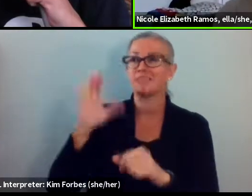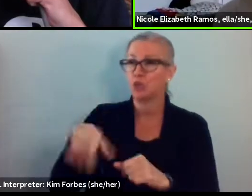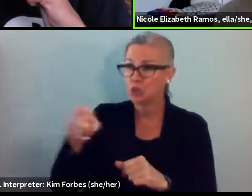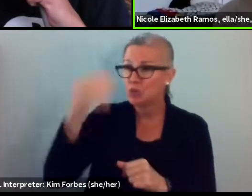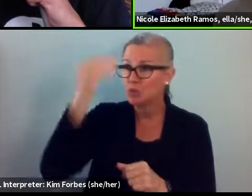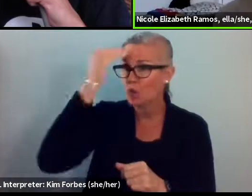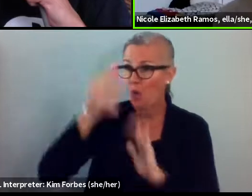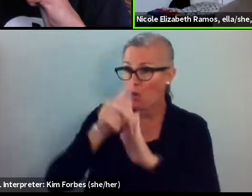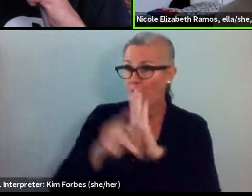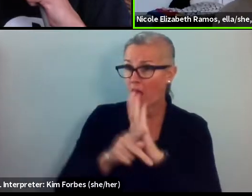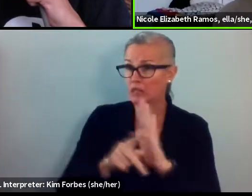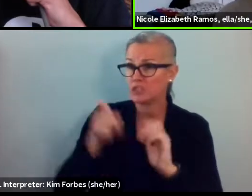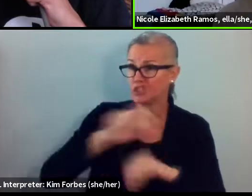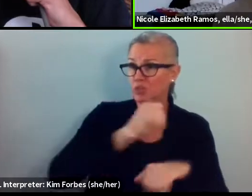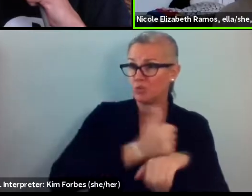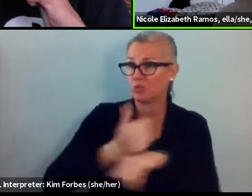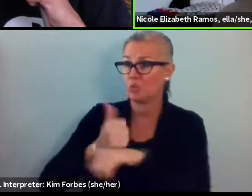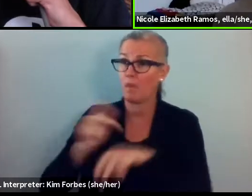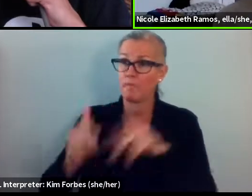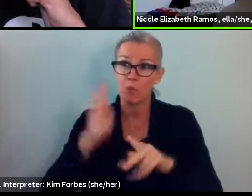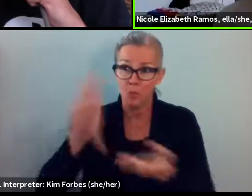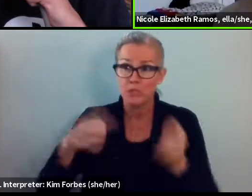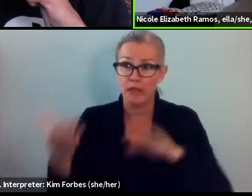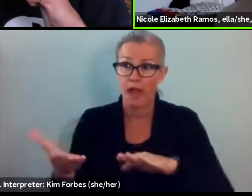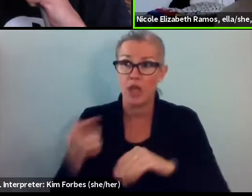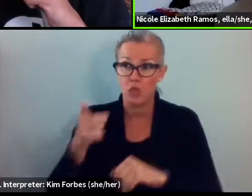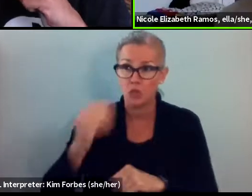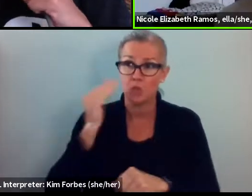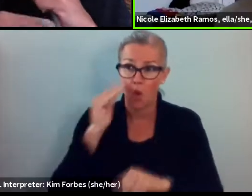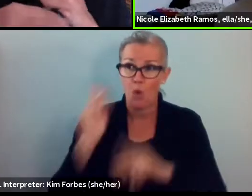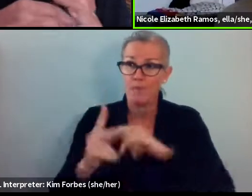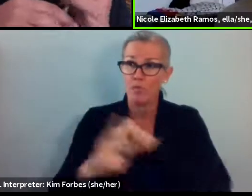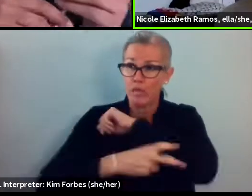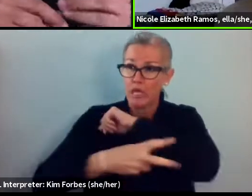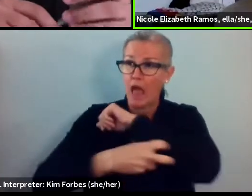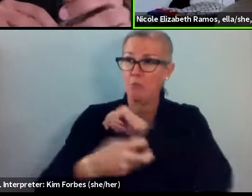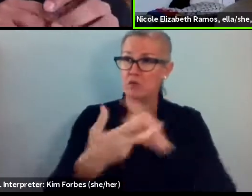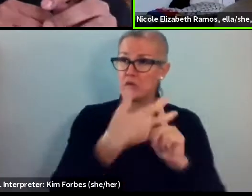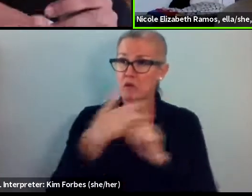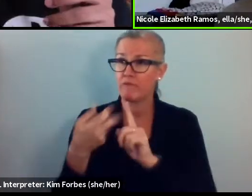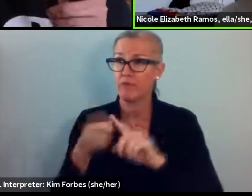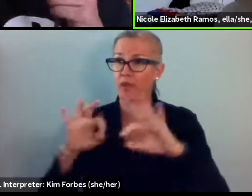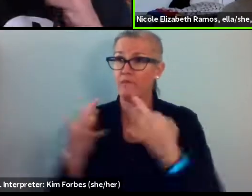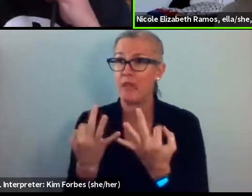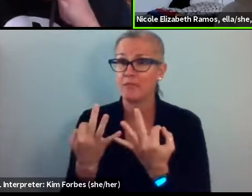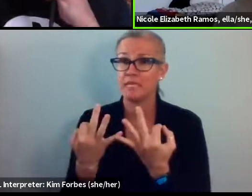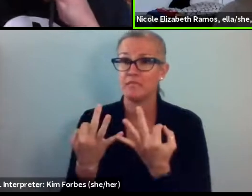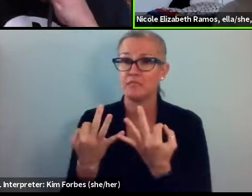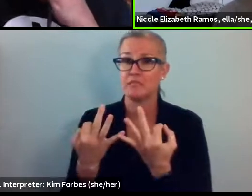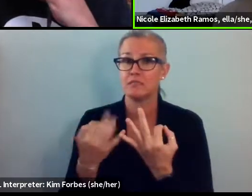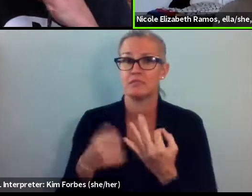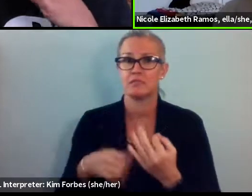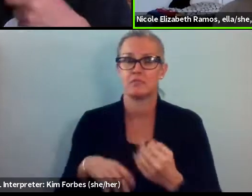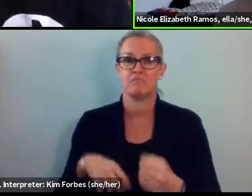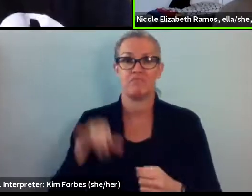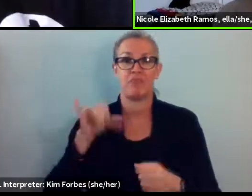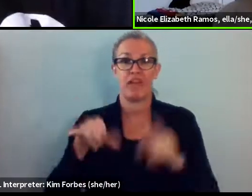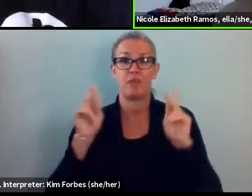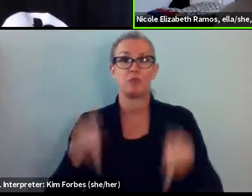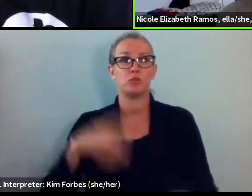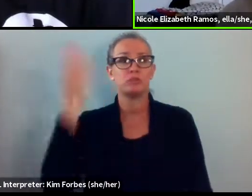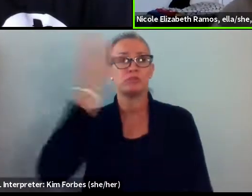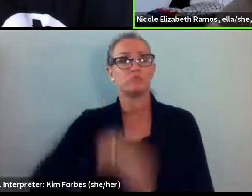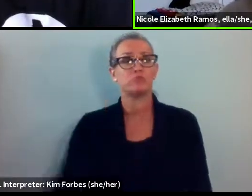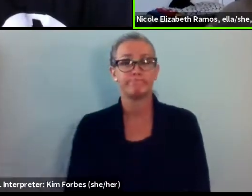in place, people are going to die, or you know that people are being kidnapped. And without any compunction, said, yeah,